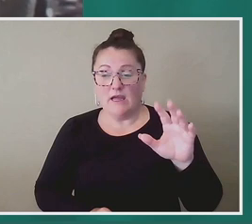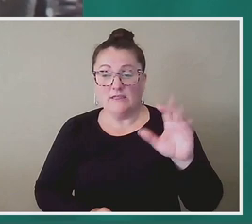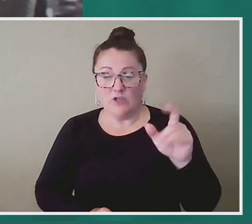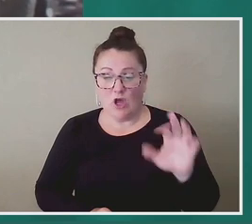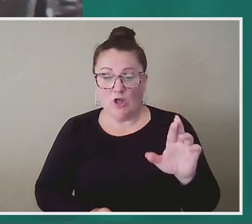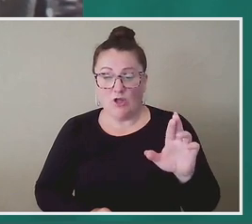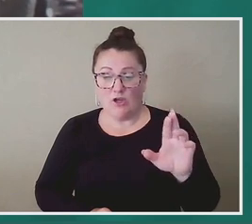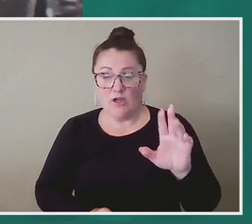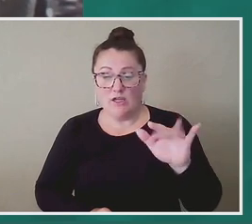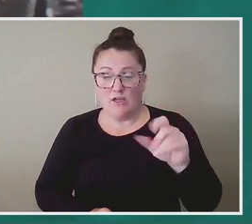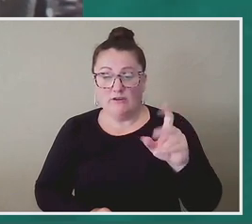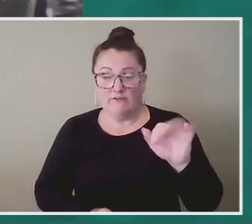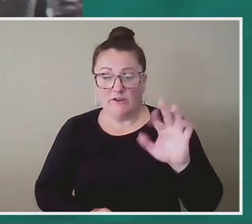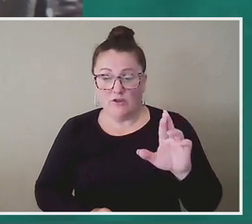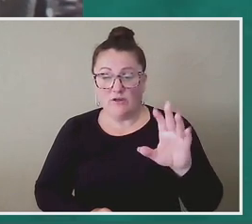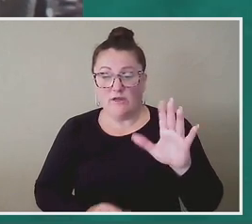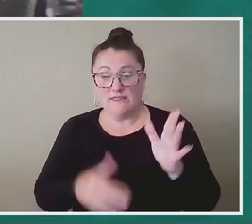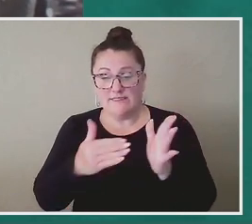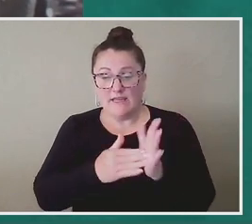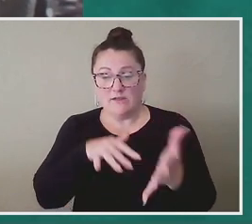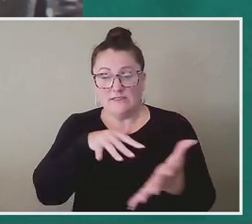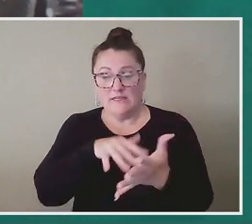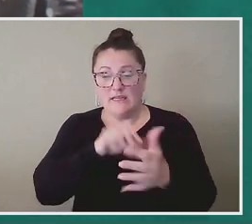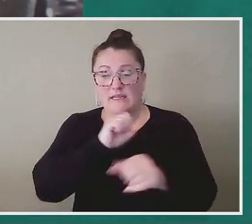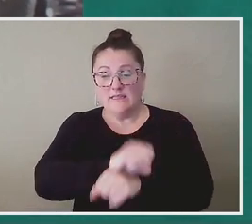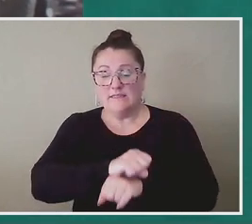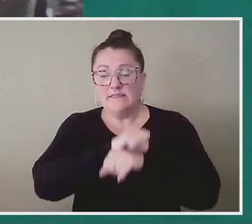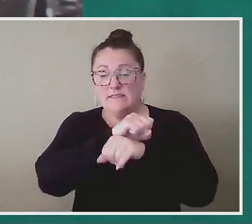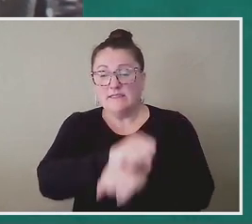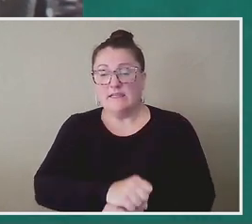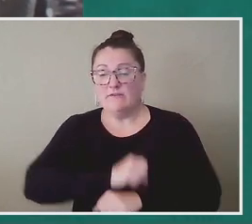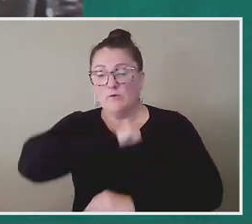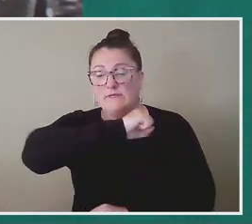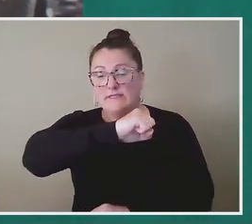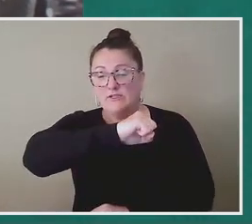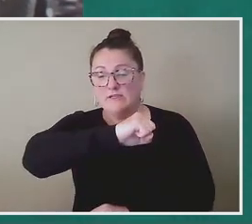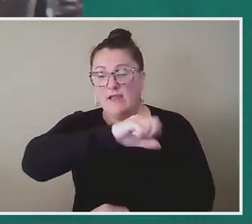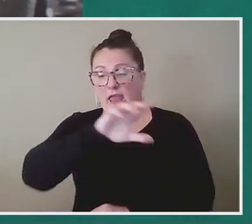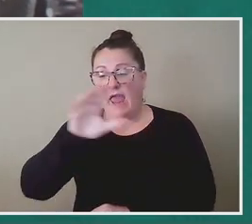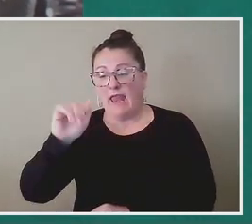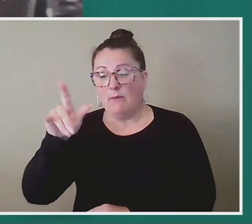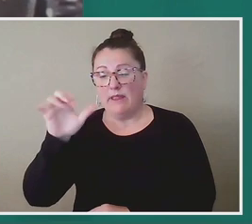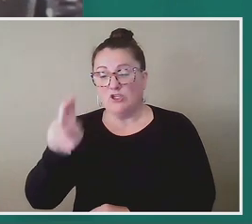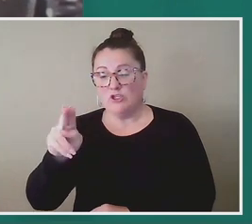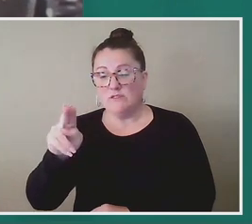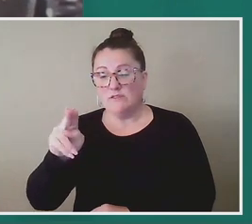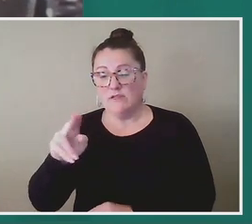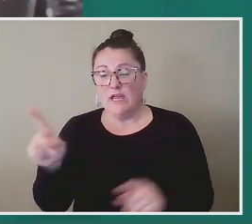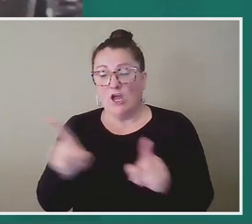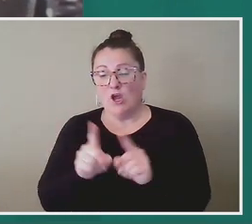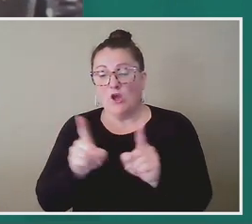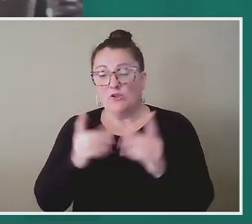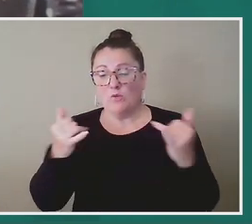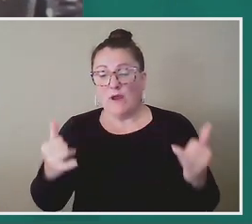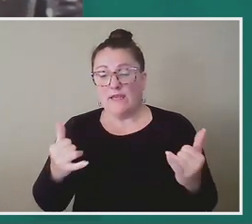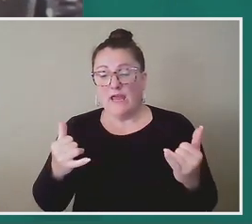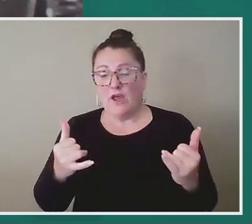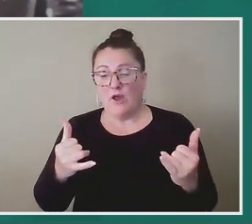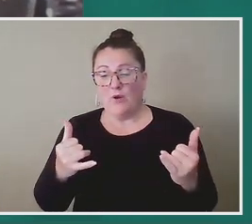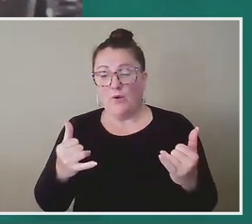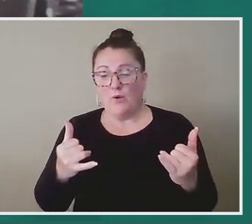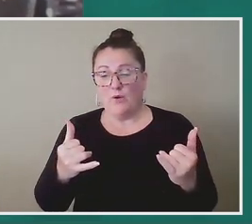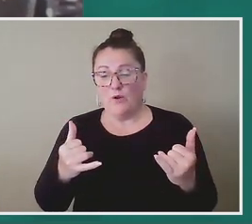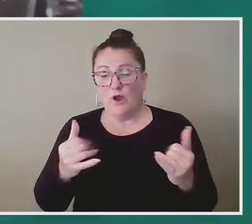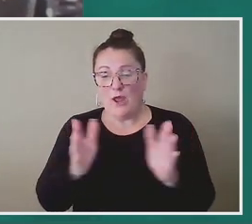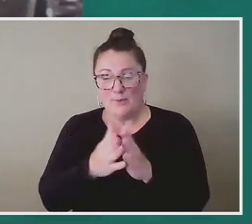Gilder Lehrman Center for the Study of Slavery, Resistance, and Abolition. And I'm currently at work on a